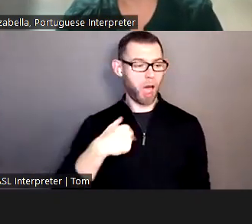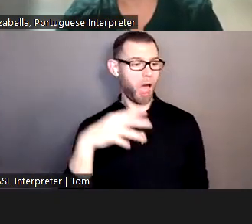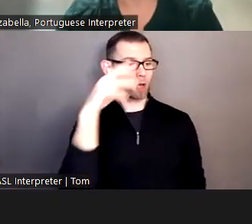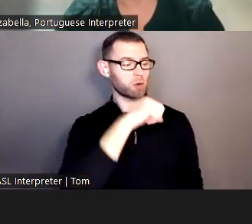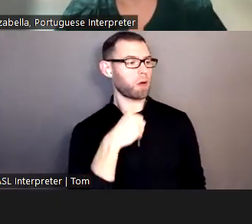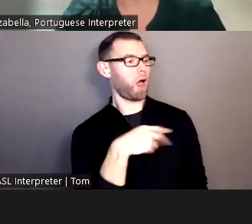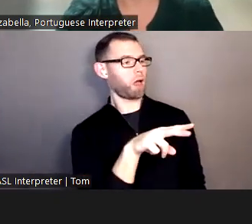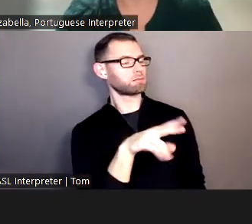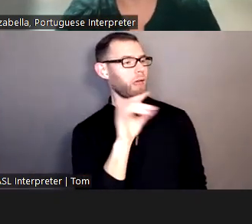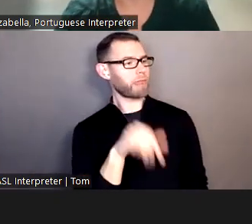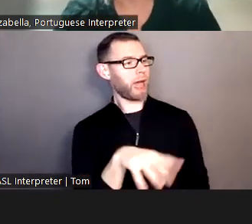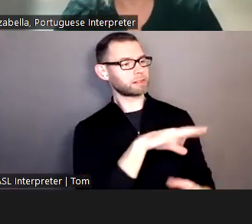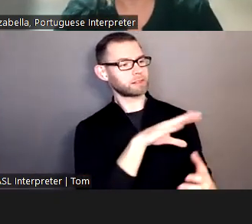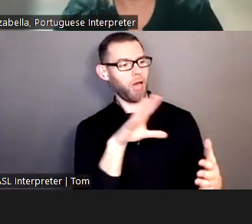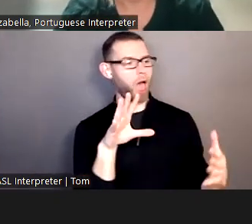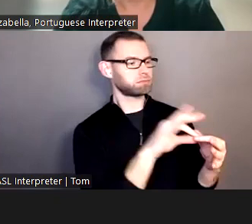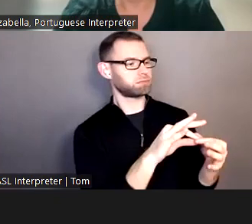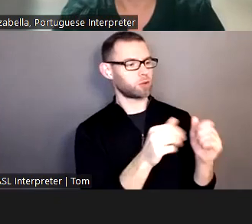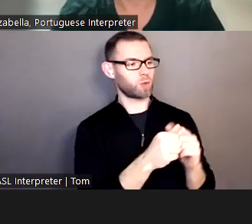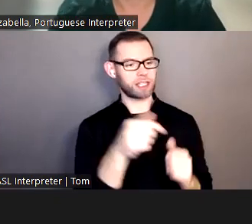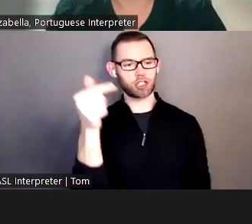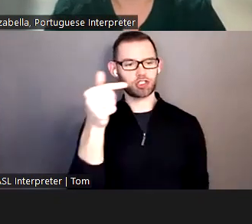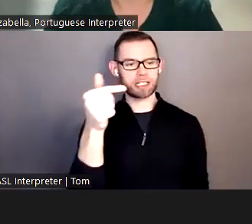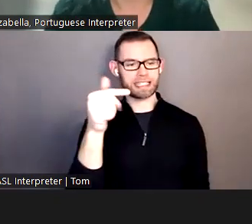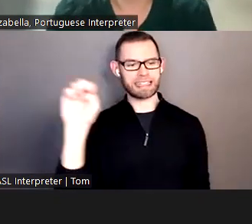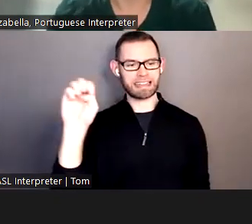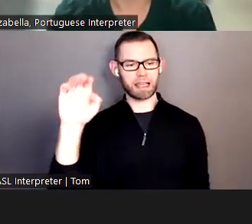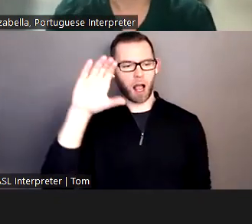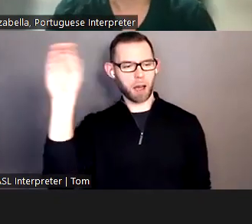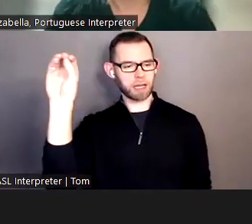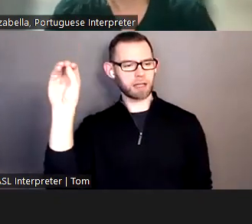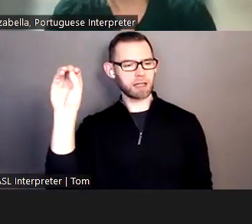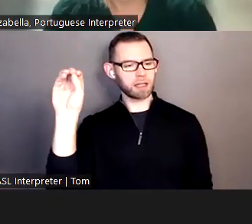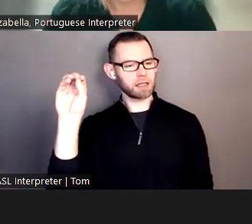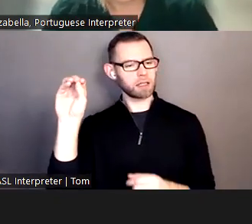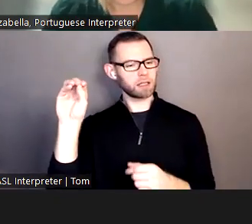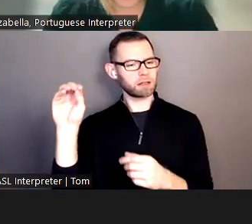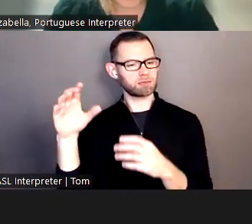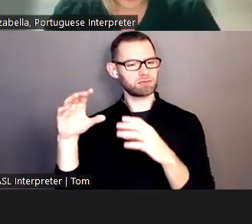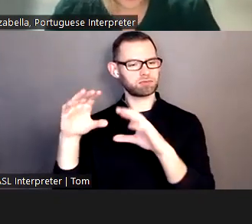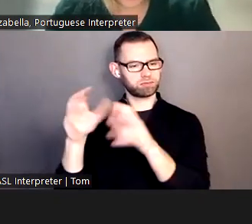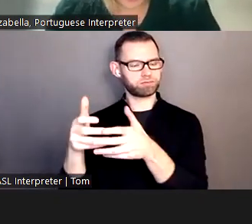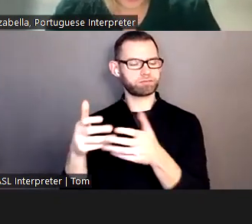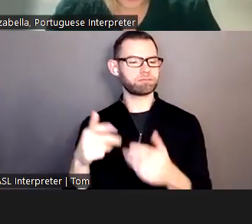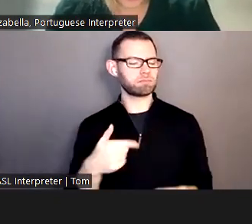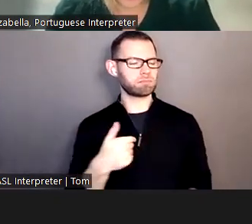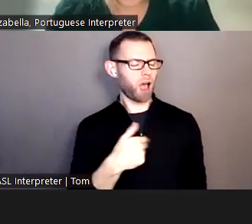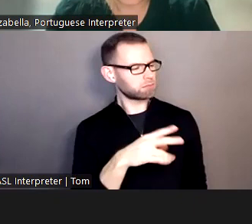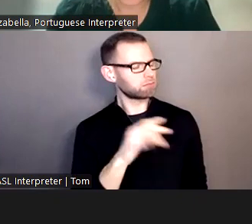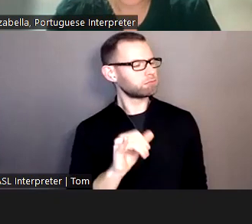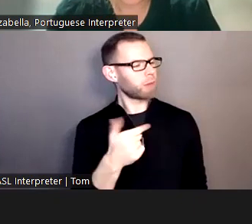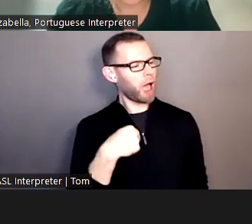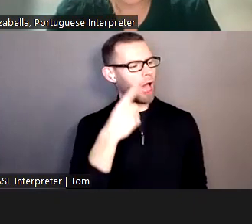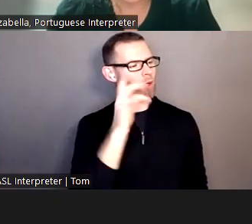of the GE plant. And being a member of the community, like I just assumed that that was an energy stack or